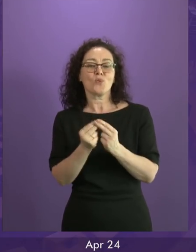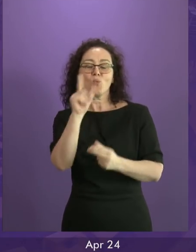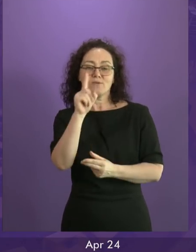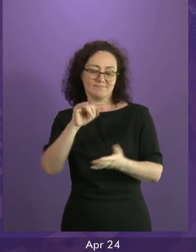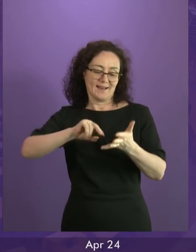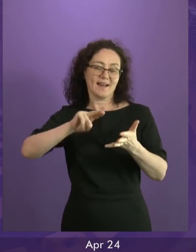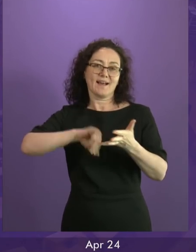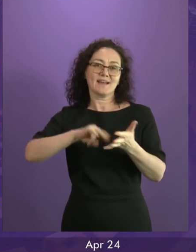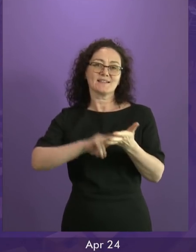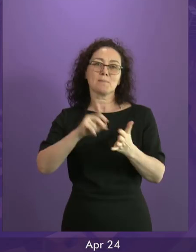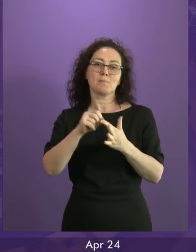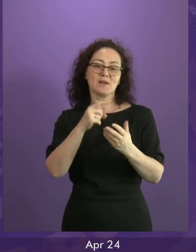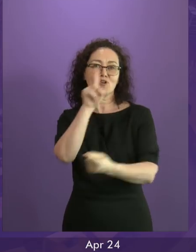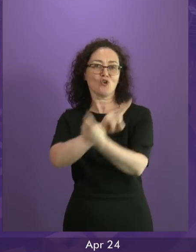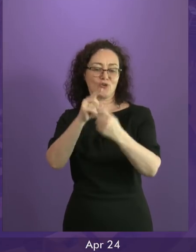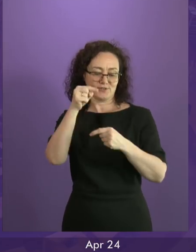place in just three days' time.